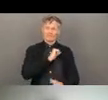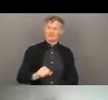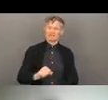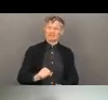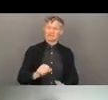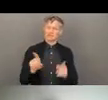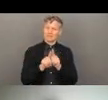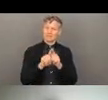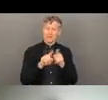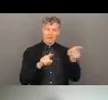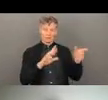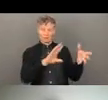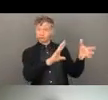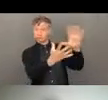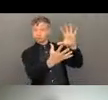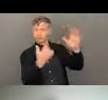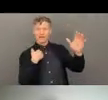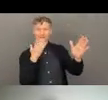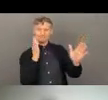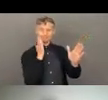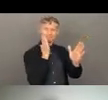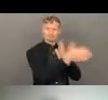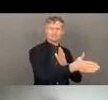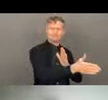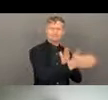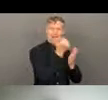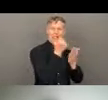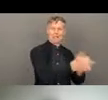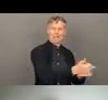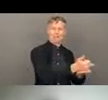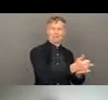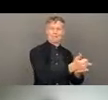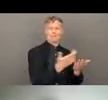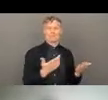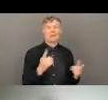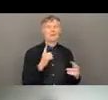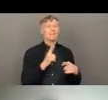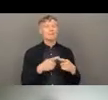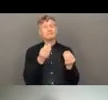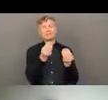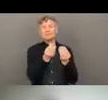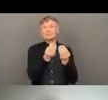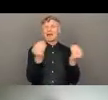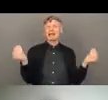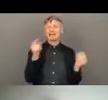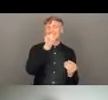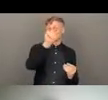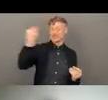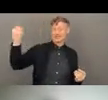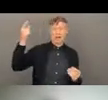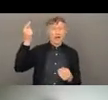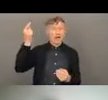Another reason is that all donors started to focus heavily on CHS